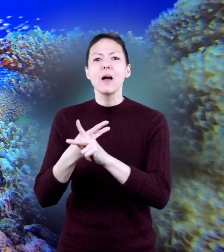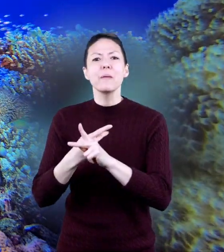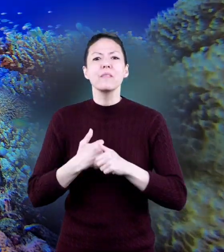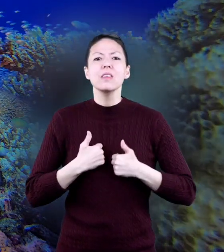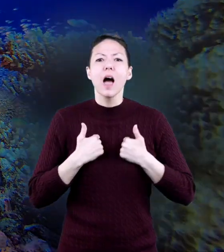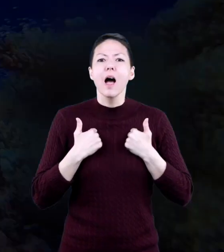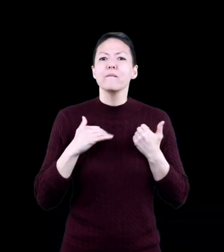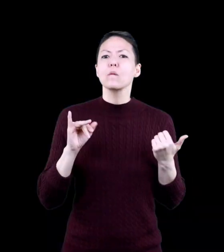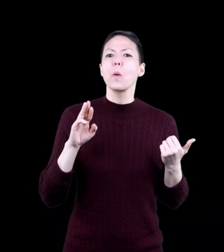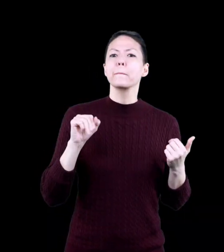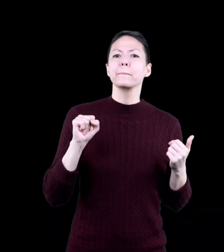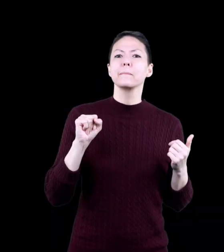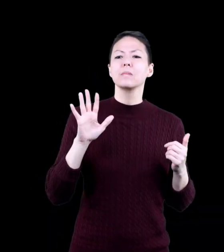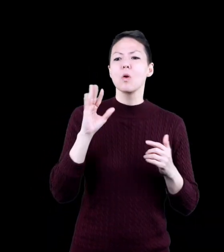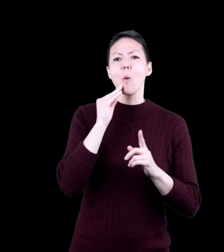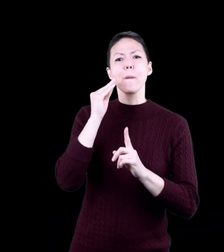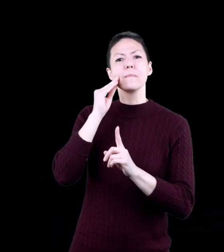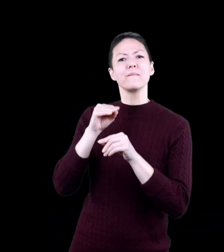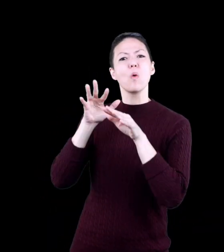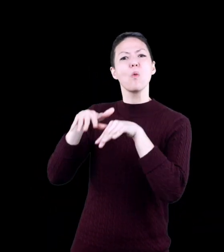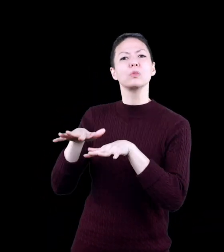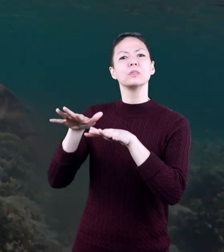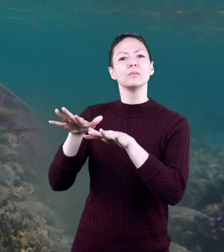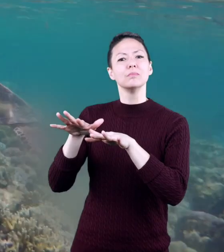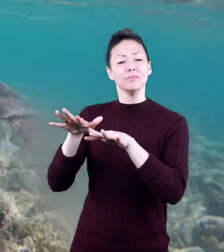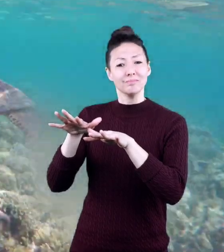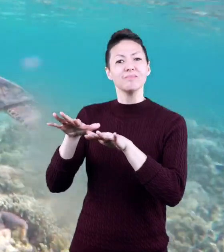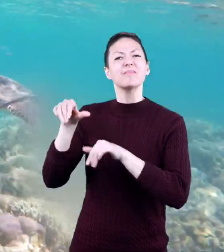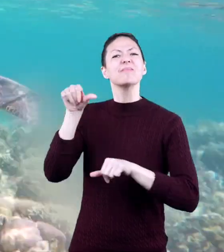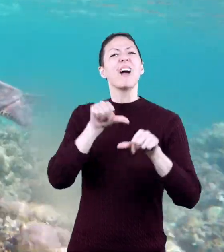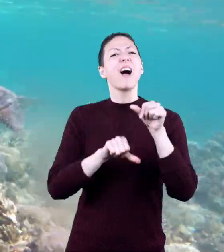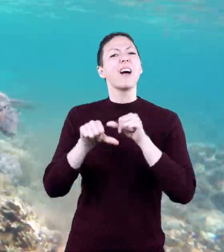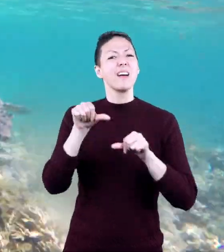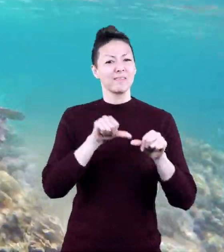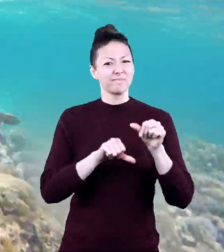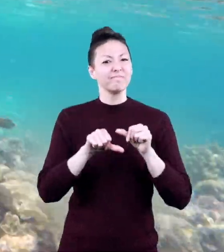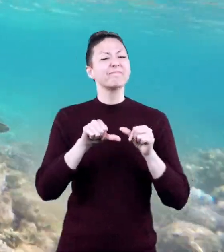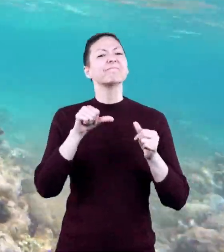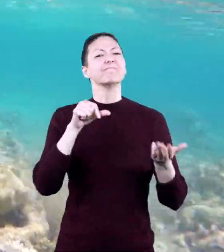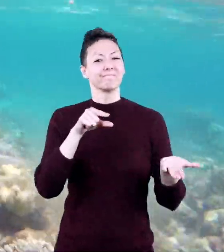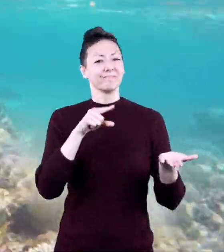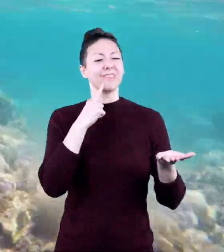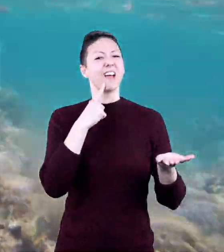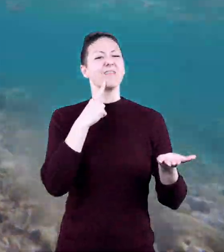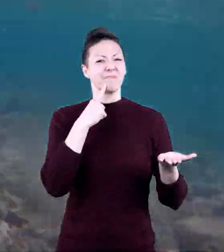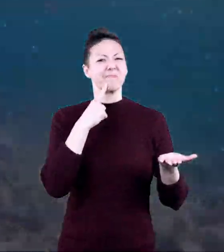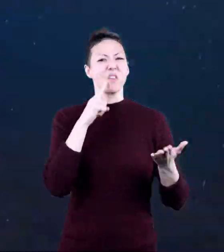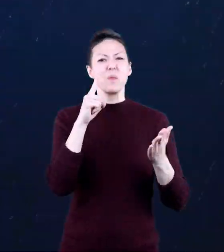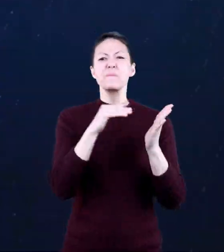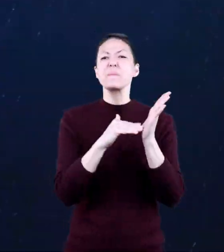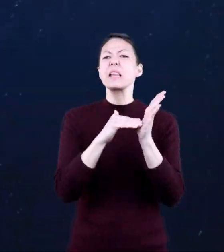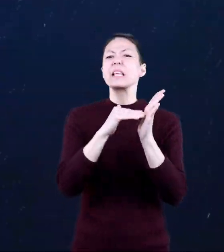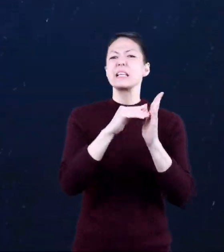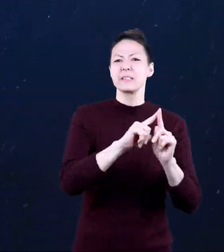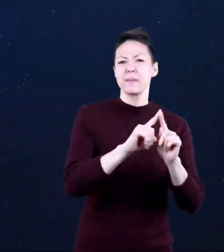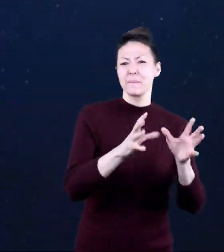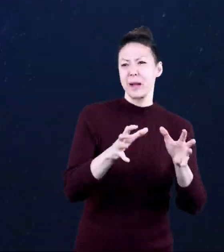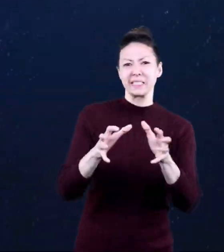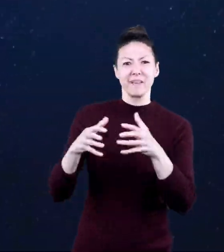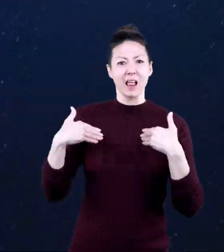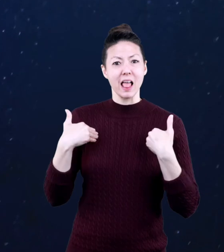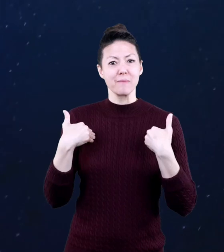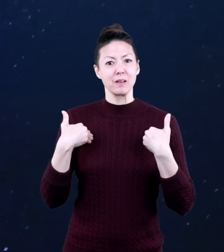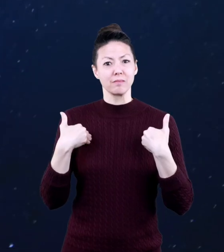life forms make the ocean their home in fact scientists think that there are about one million species of